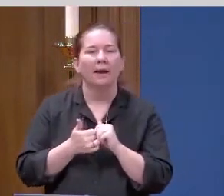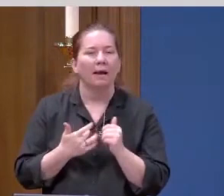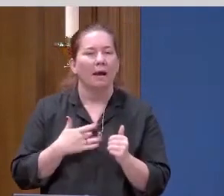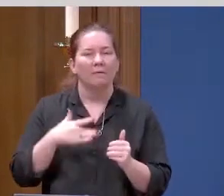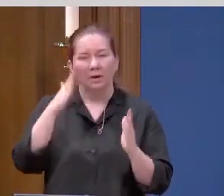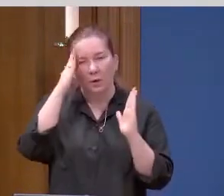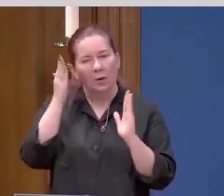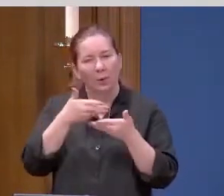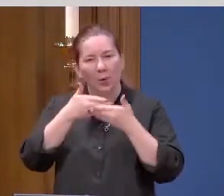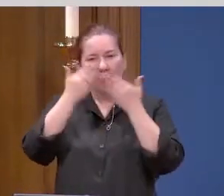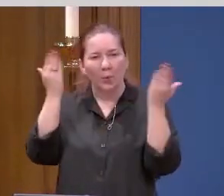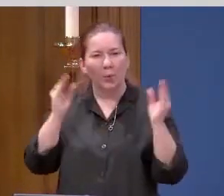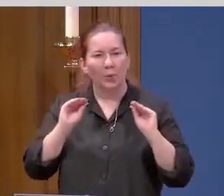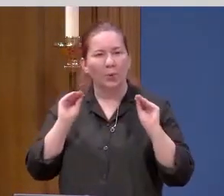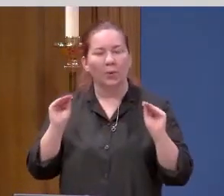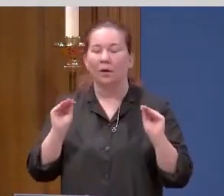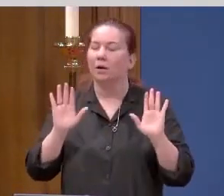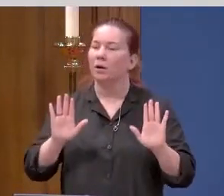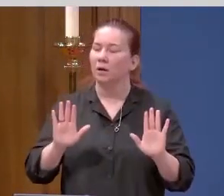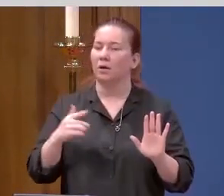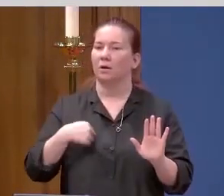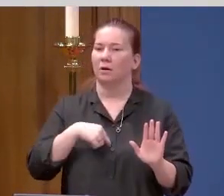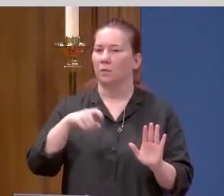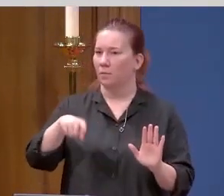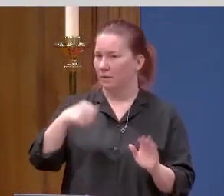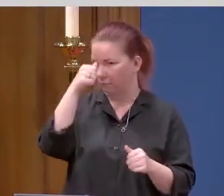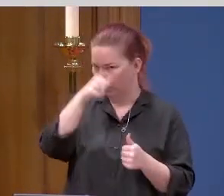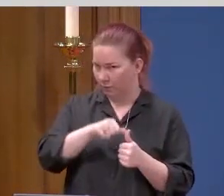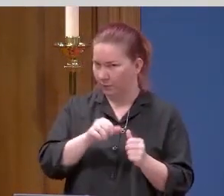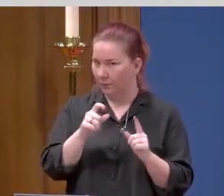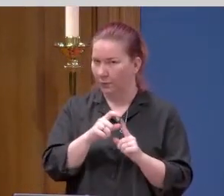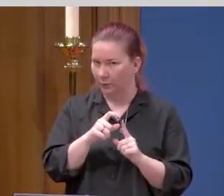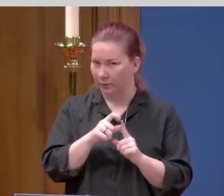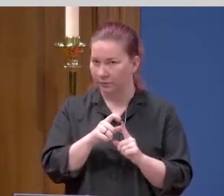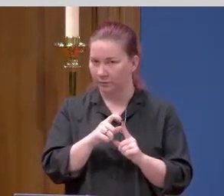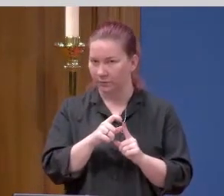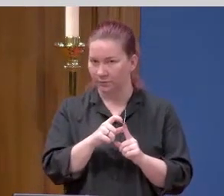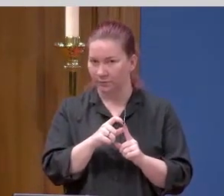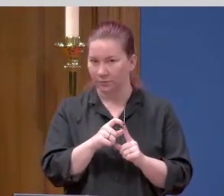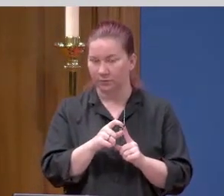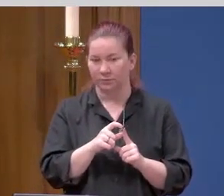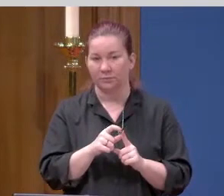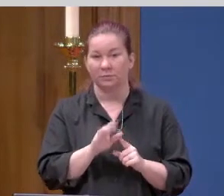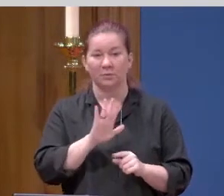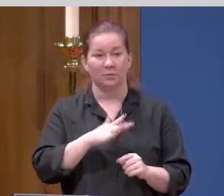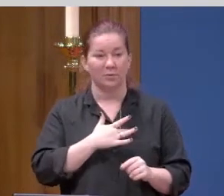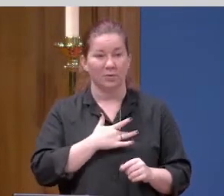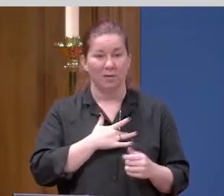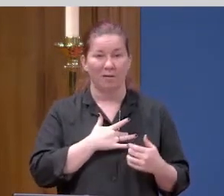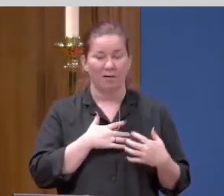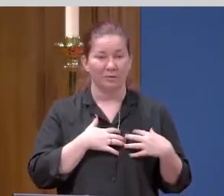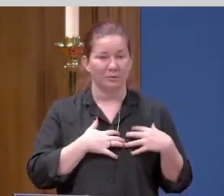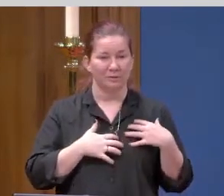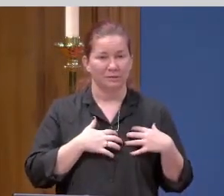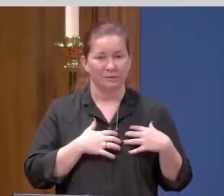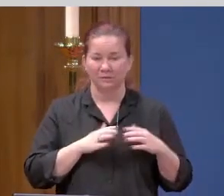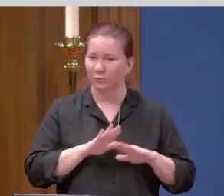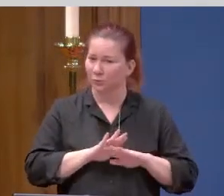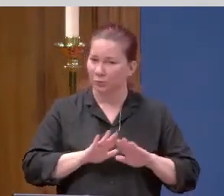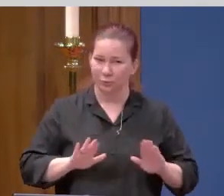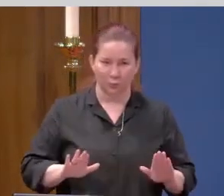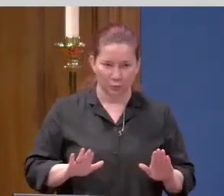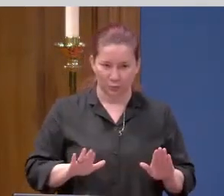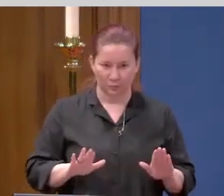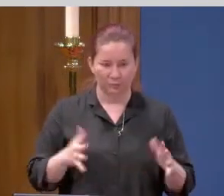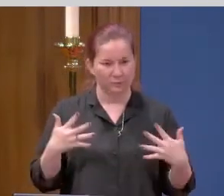things may seem, we need to remember these words. Jesus, do not let your hearts be troubled and